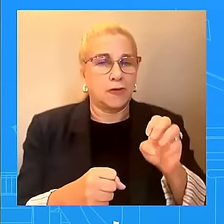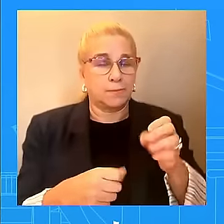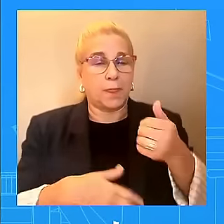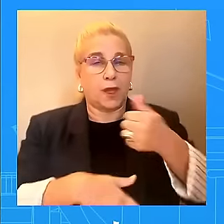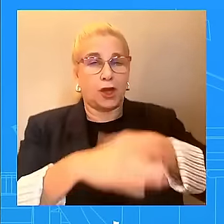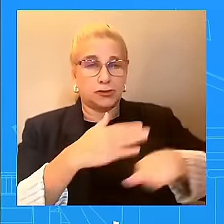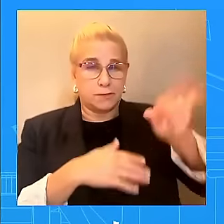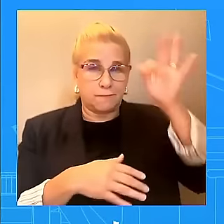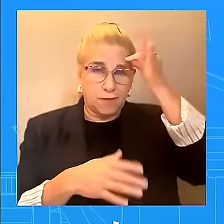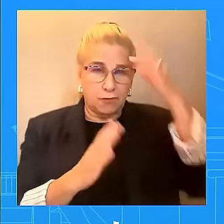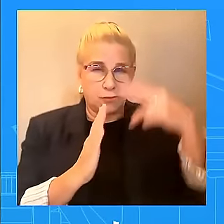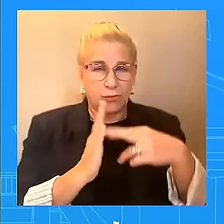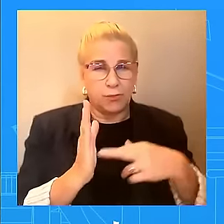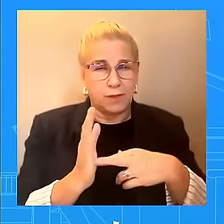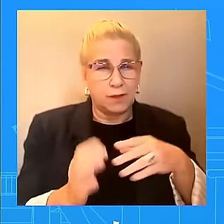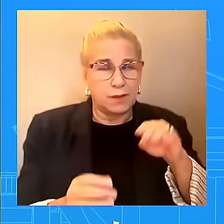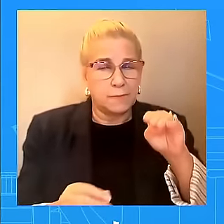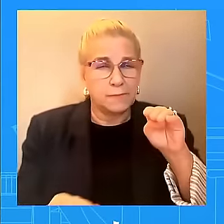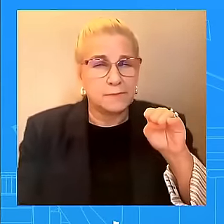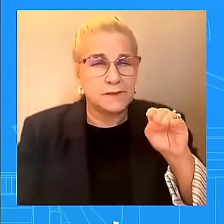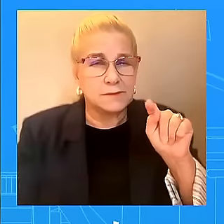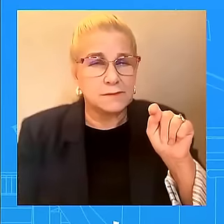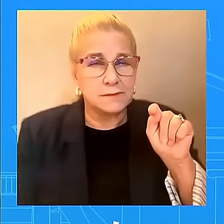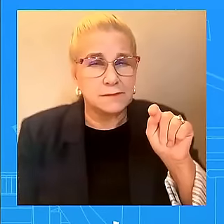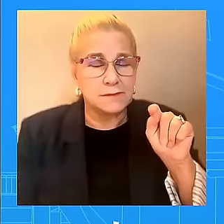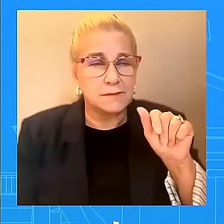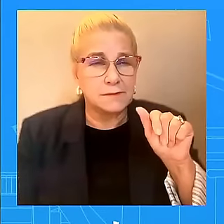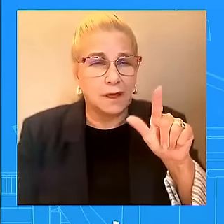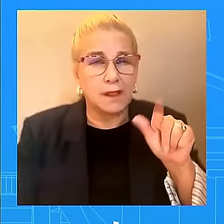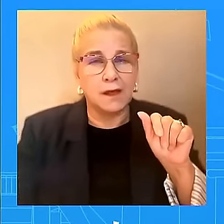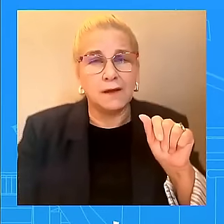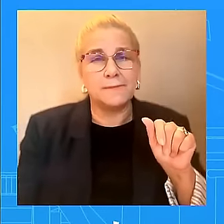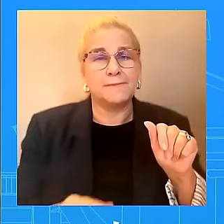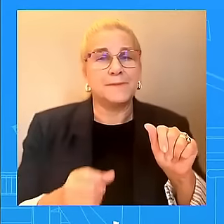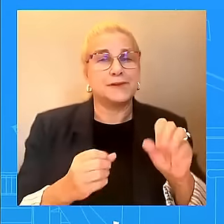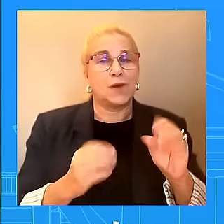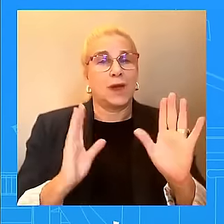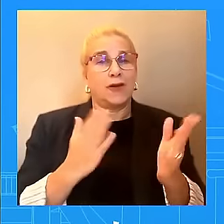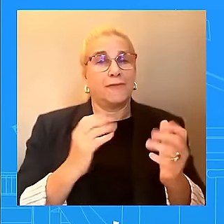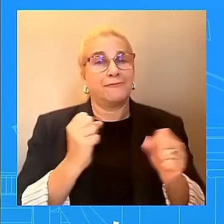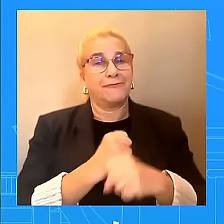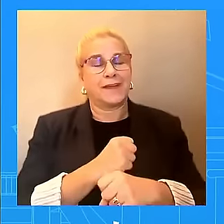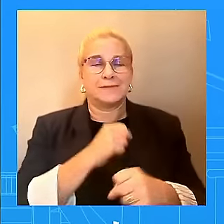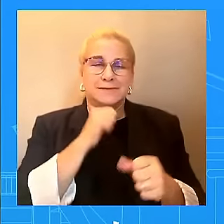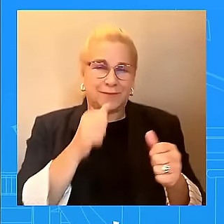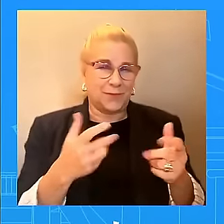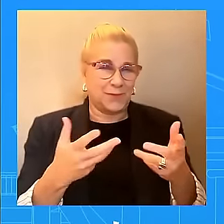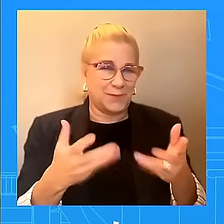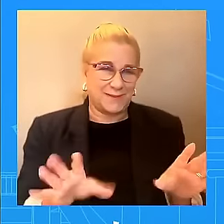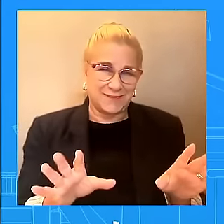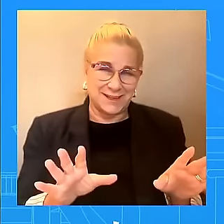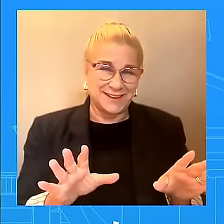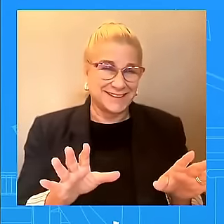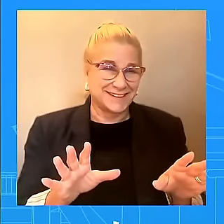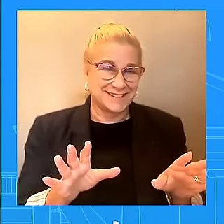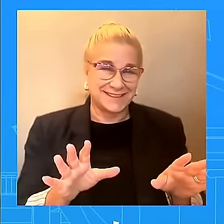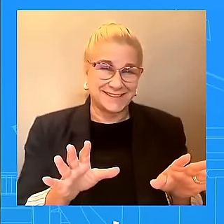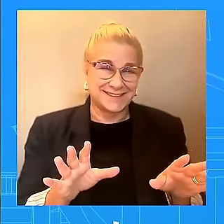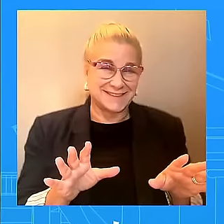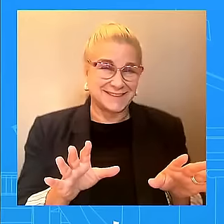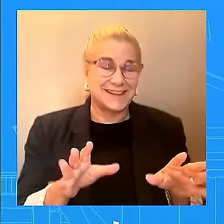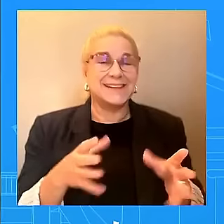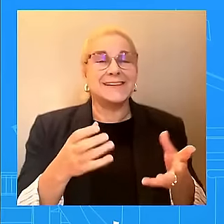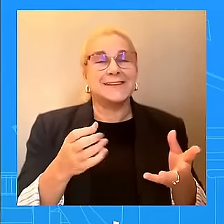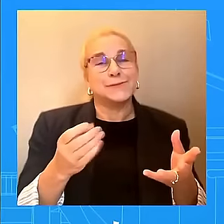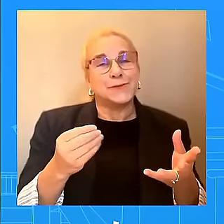earlier this year, HHS issued a letter reminding hospitals and provider associations of